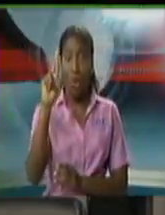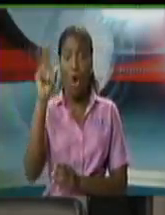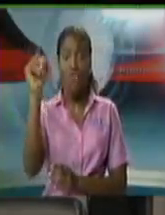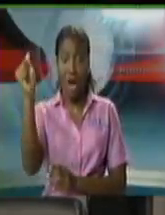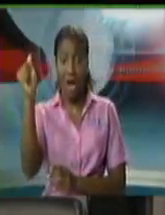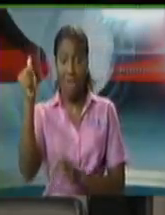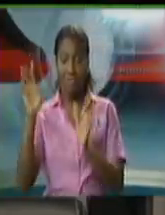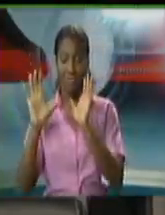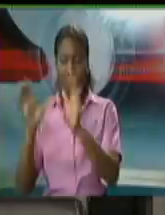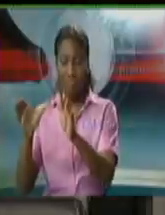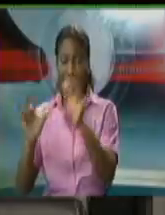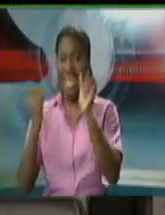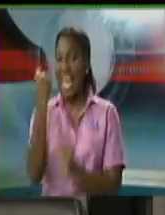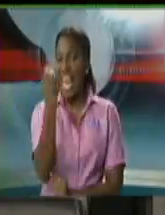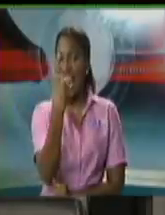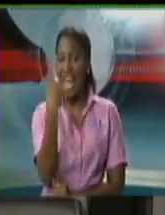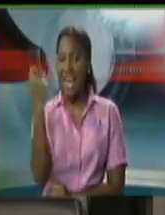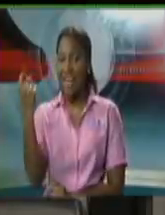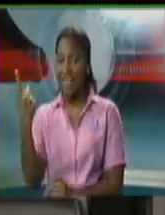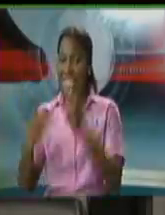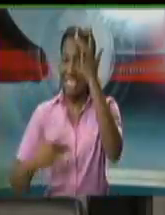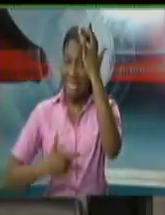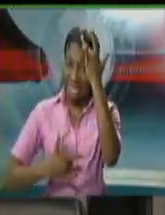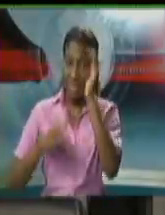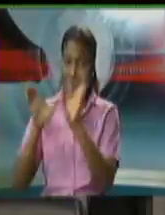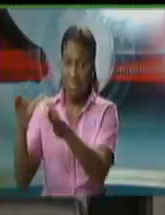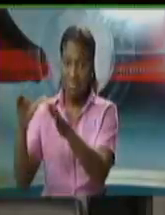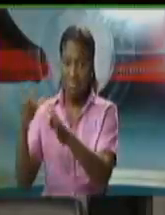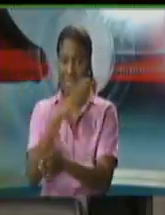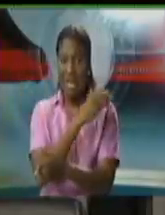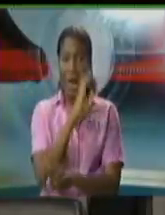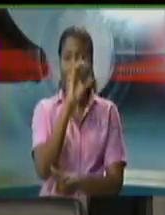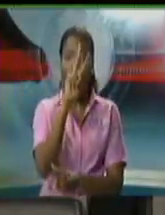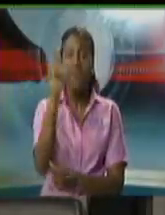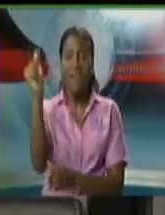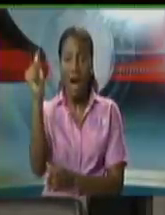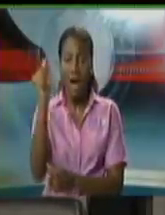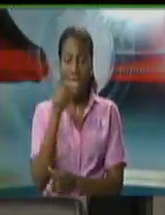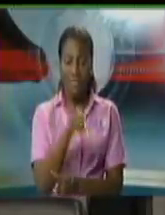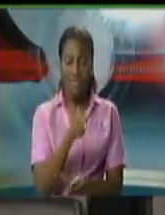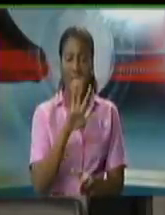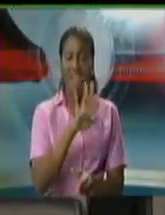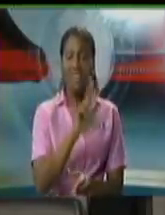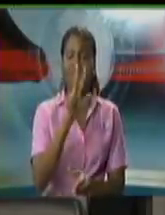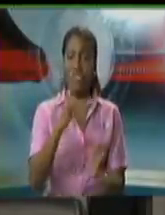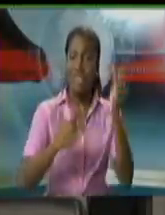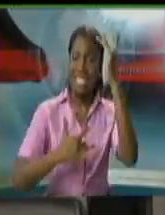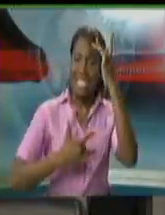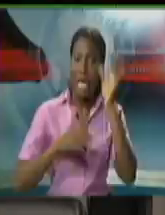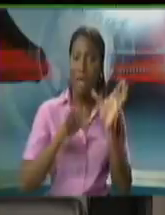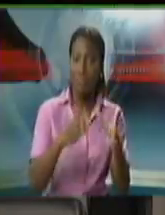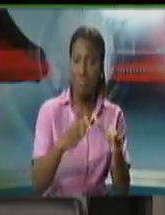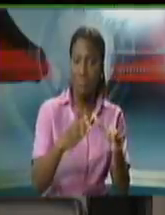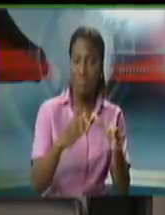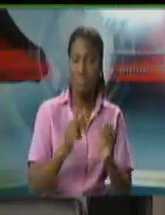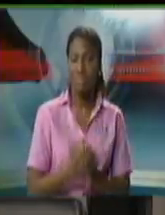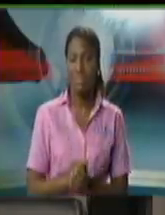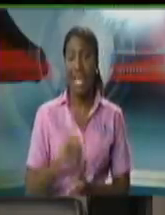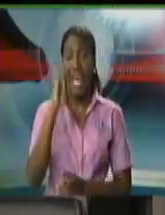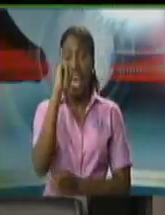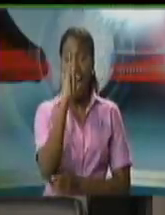are all stable. In Coover, we have 53. No one is in ICU.